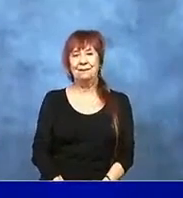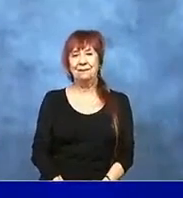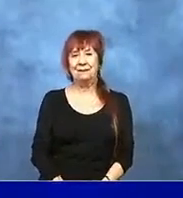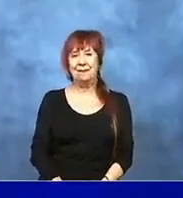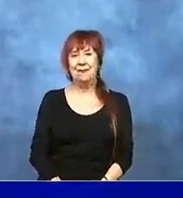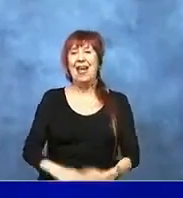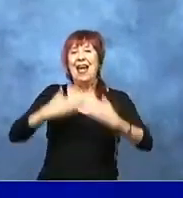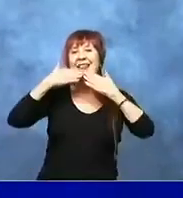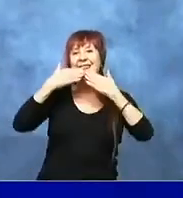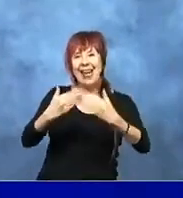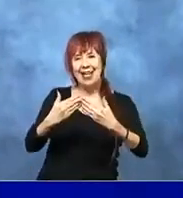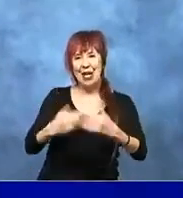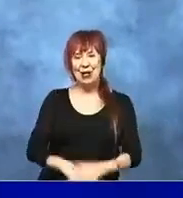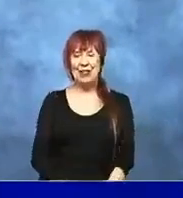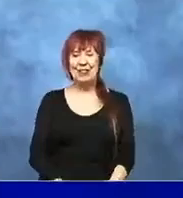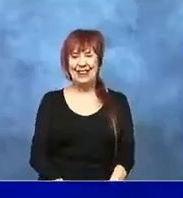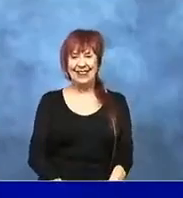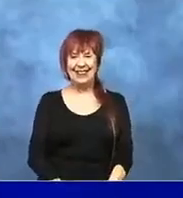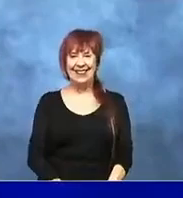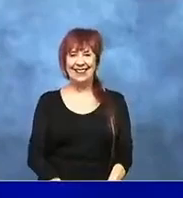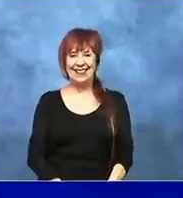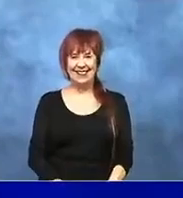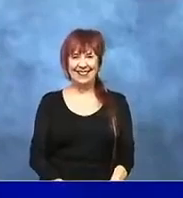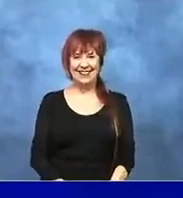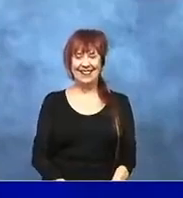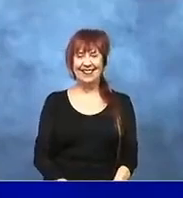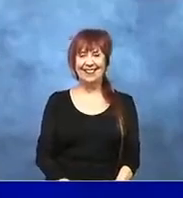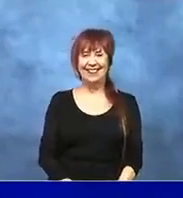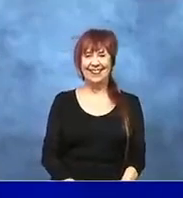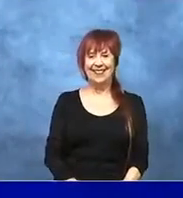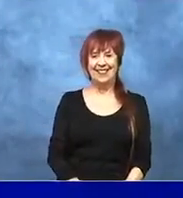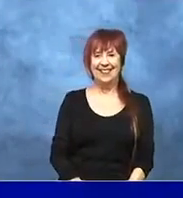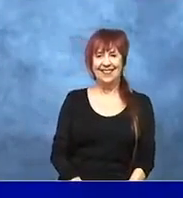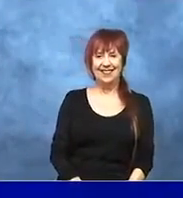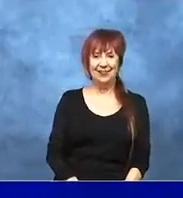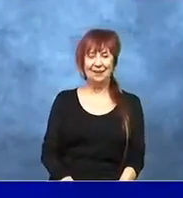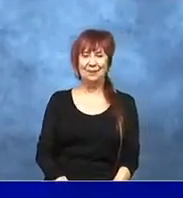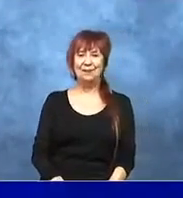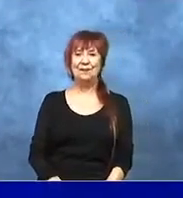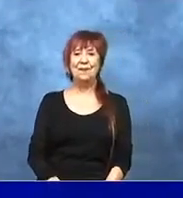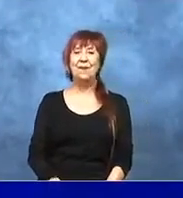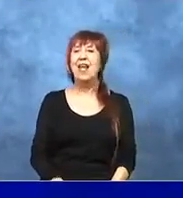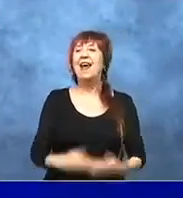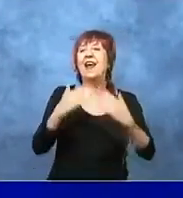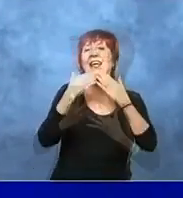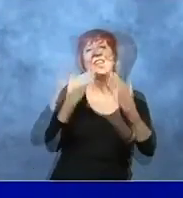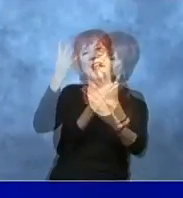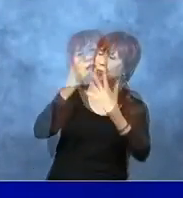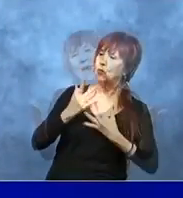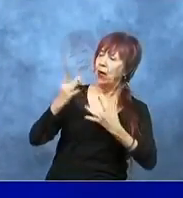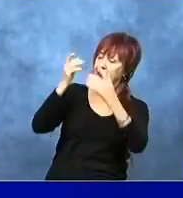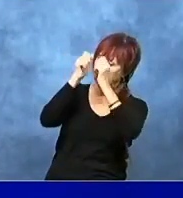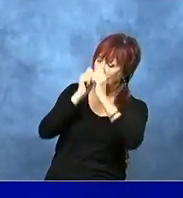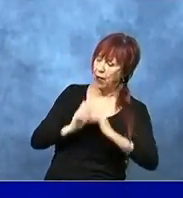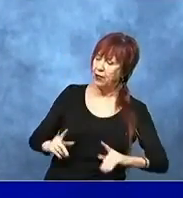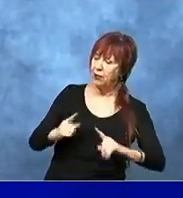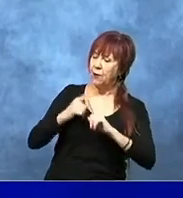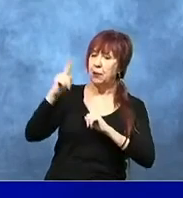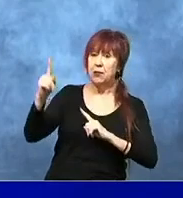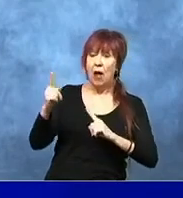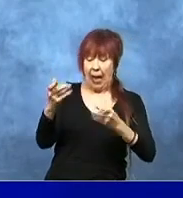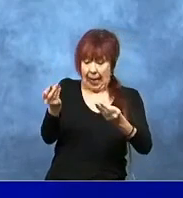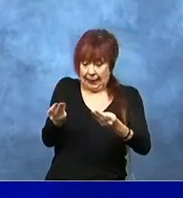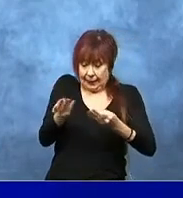human dignity in your name. Our Lord, bestow on us grace from yourself and endow us,